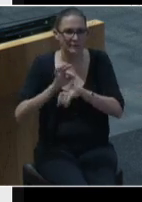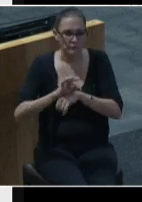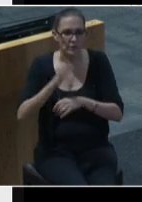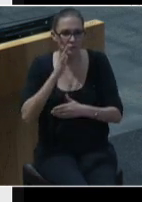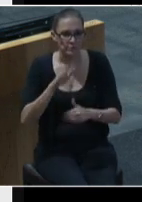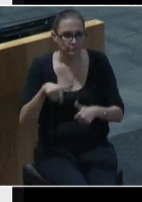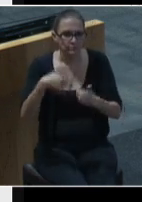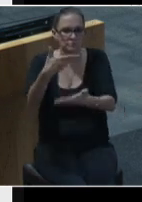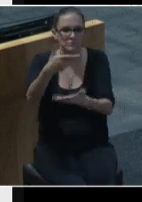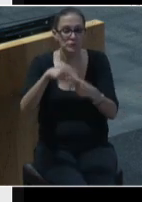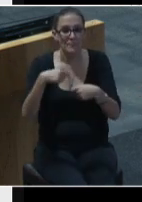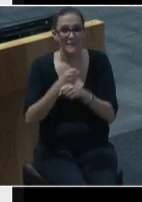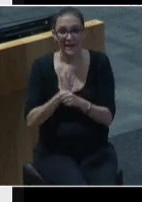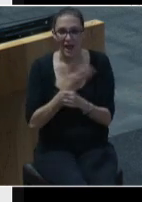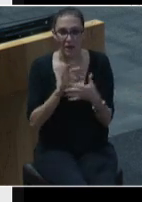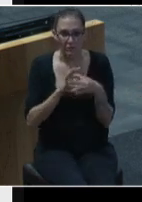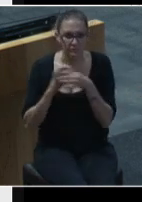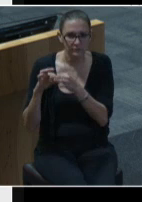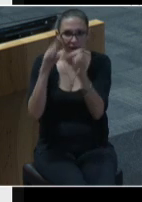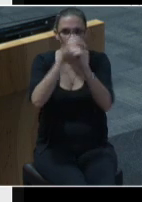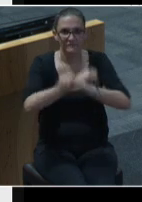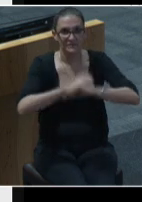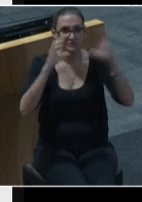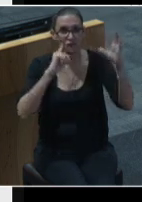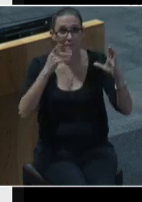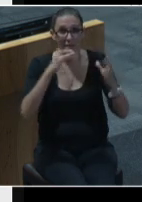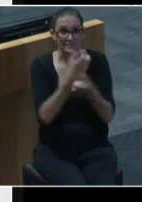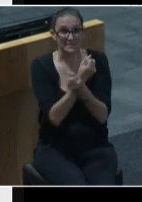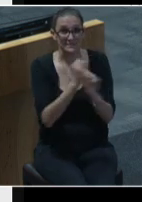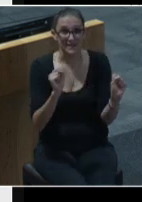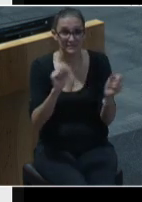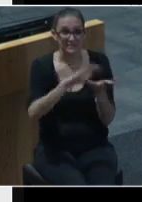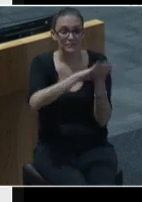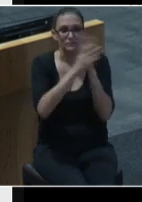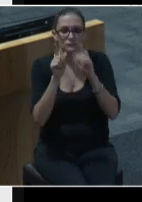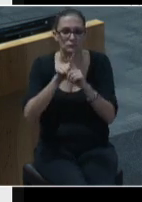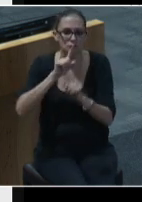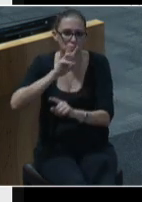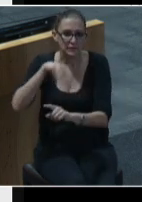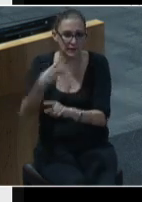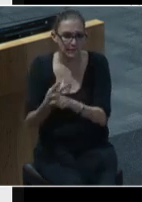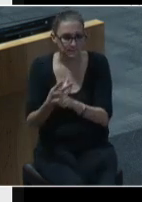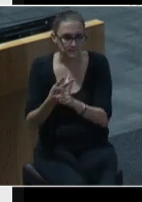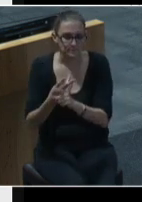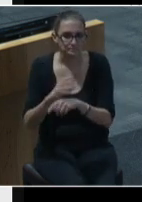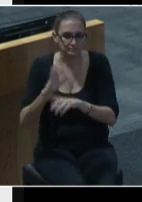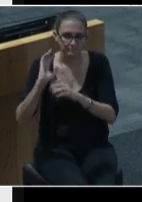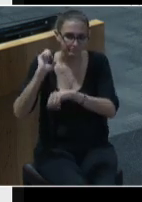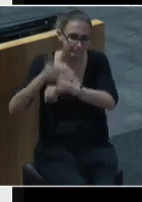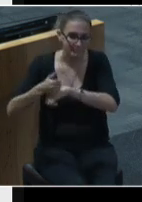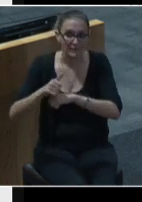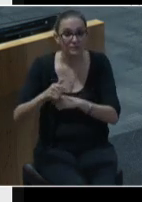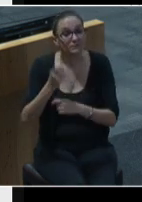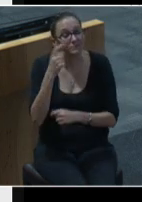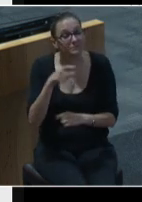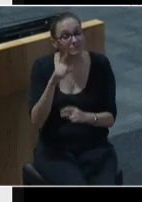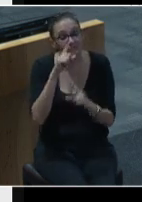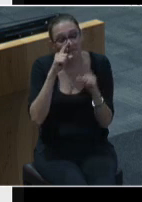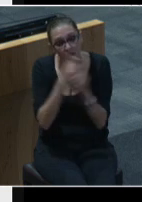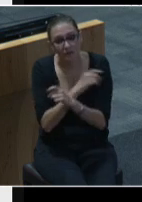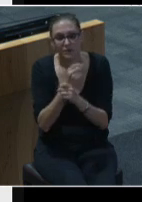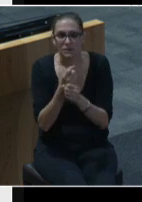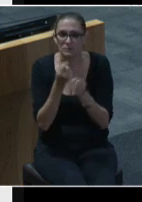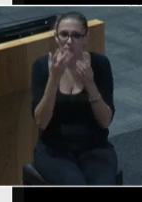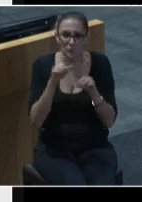to make our collective vision of public safety for the City of Austin a reality. This is complex and multifaceted challenge,